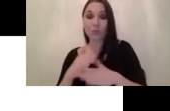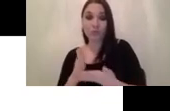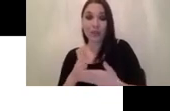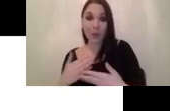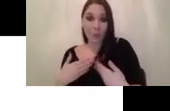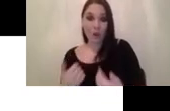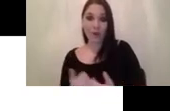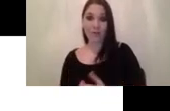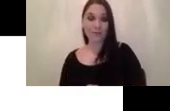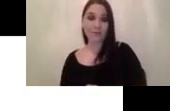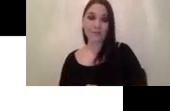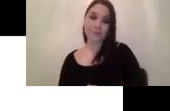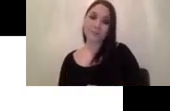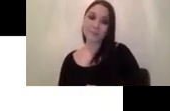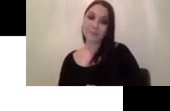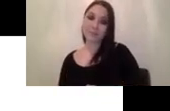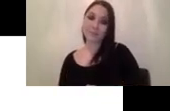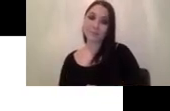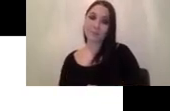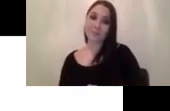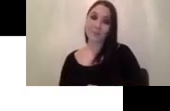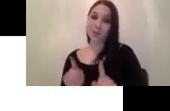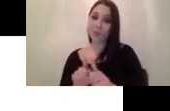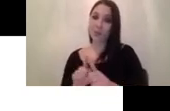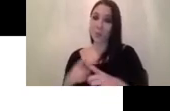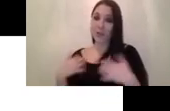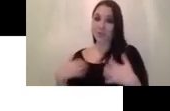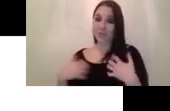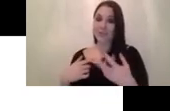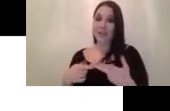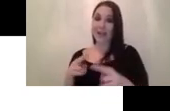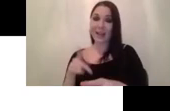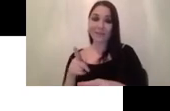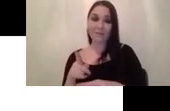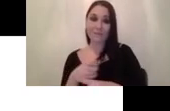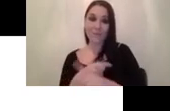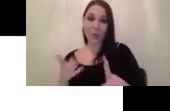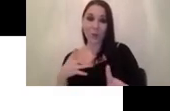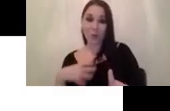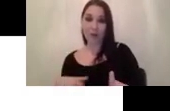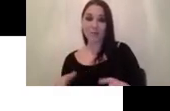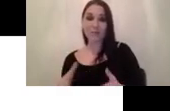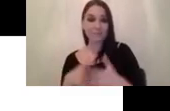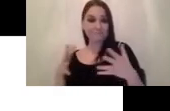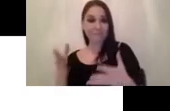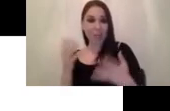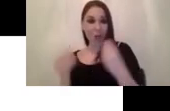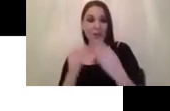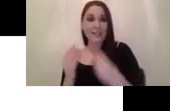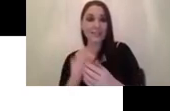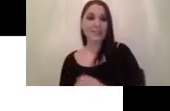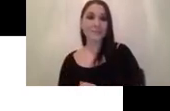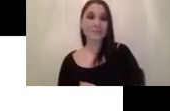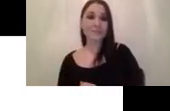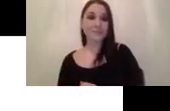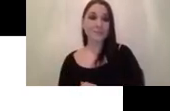this is something also quite interesting if you want uh uh do semi-supervised learning um as i said i